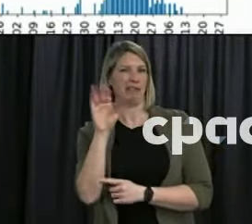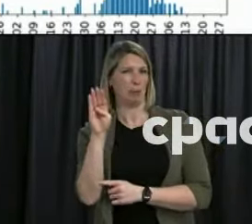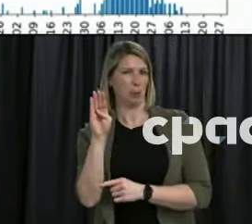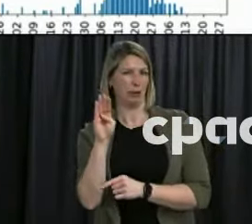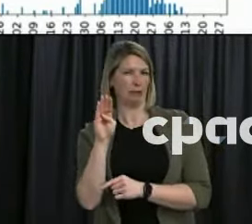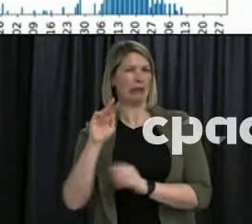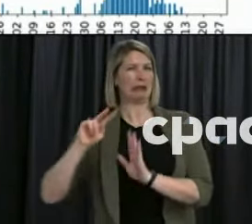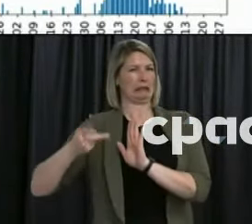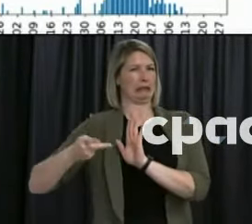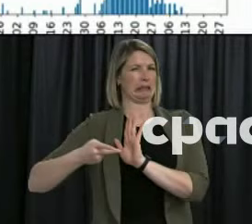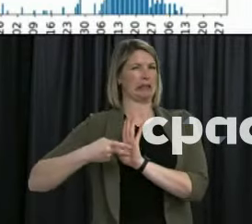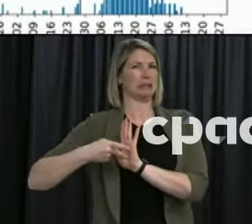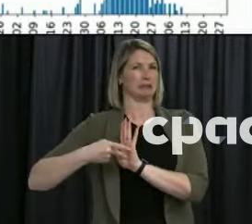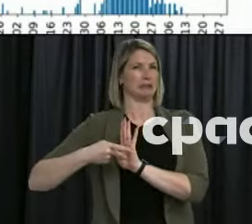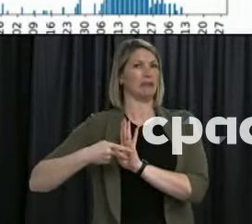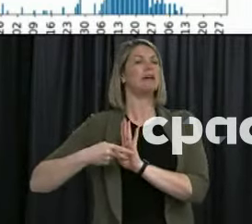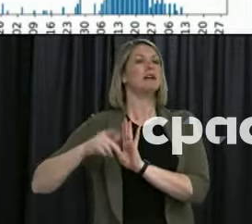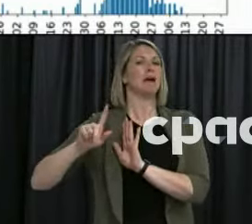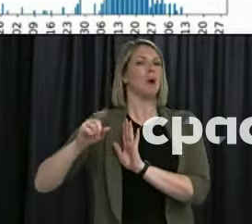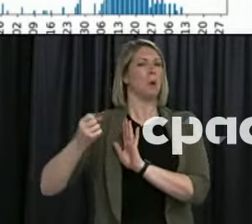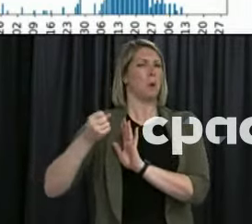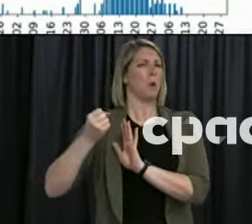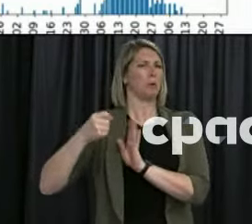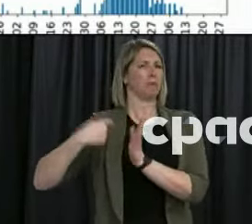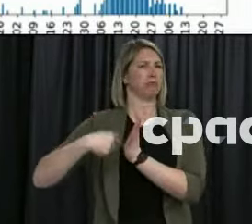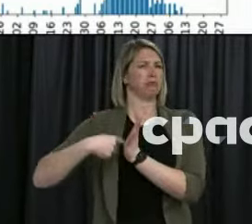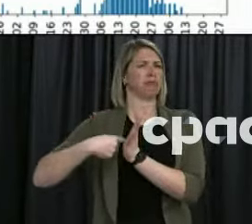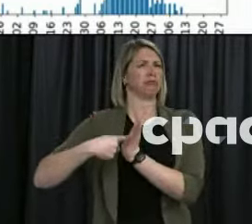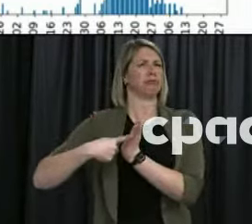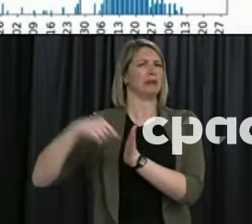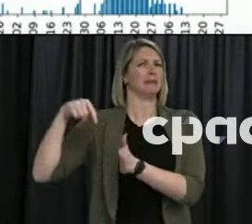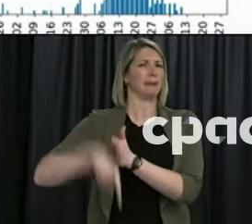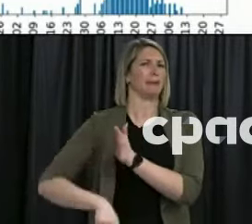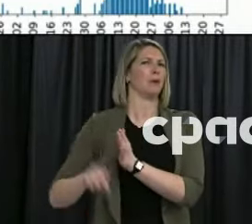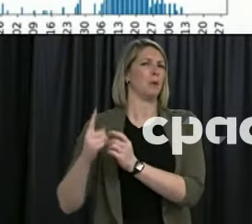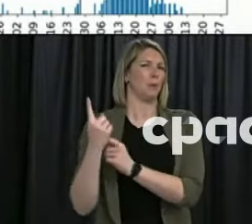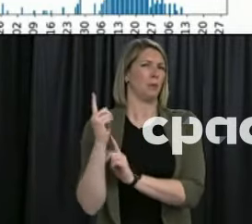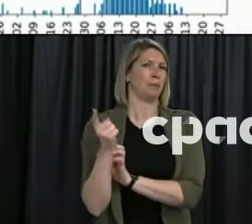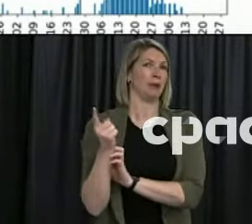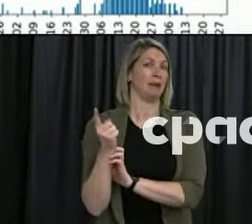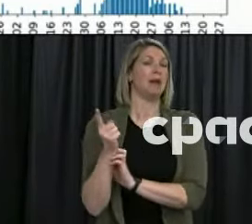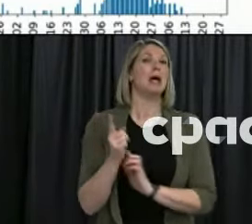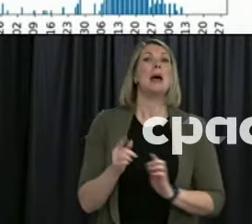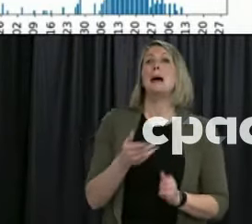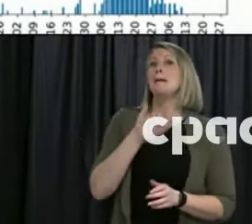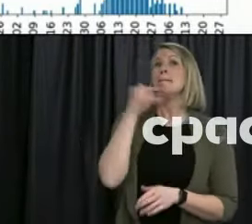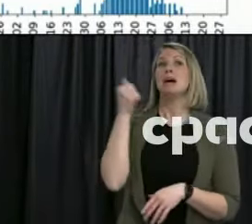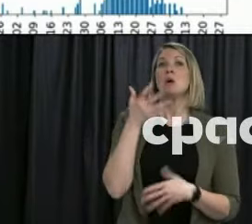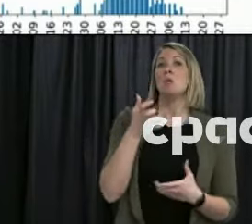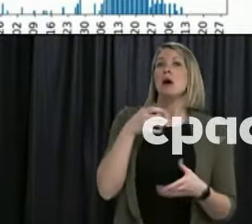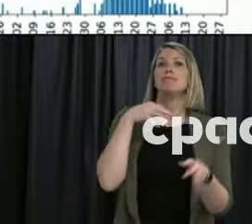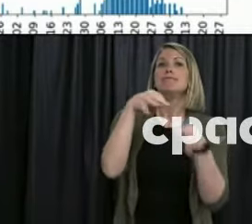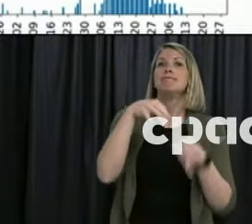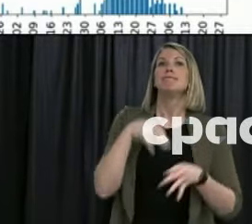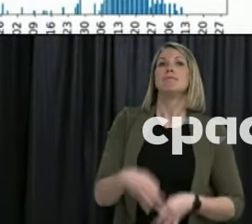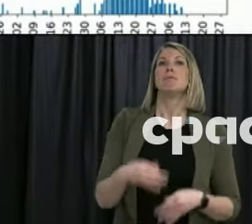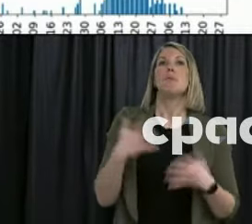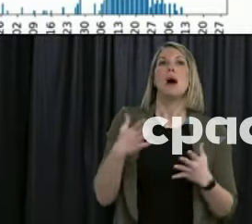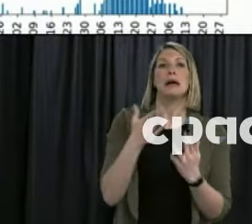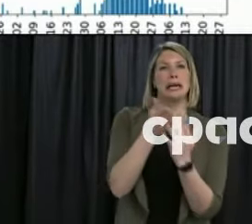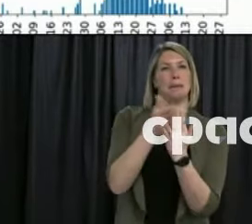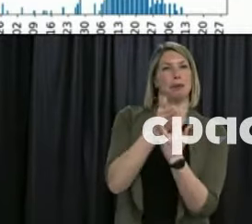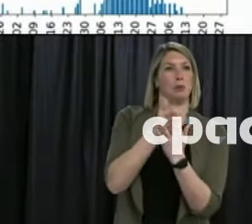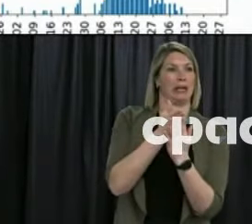in detail in a few more minutes. But the other story is actually what happened in between, and that's excellent community